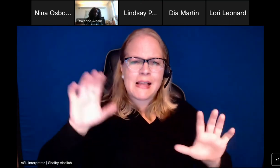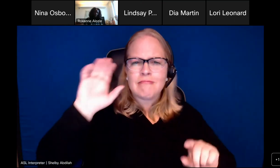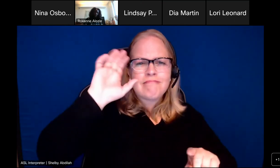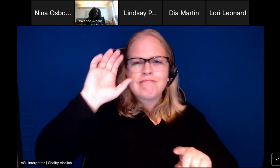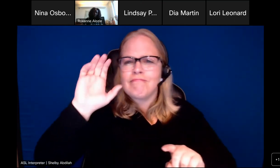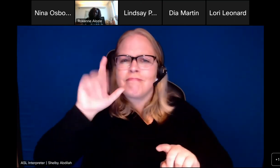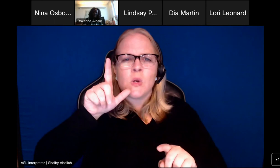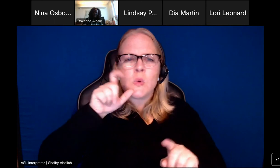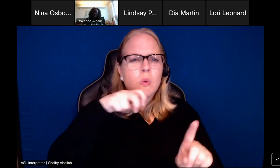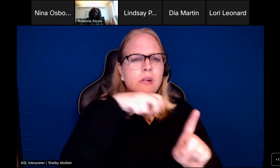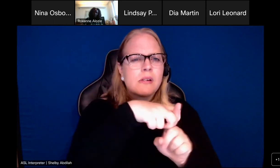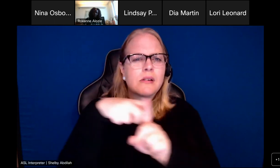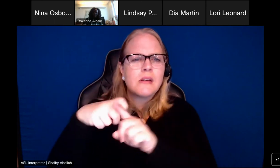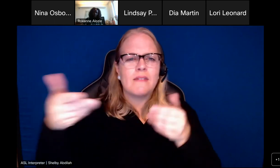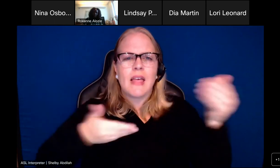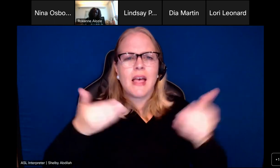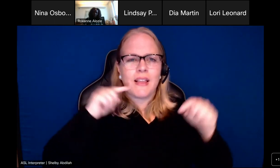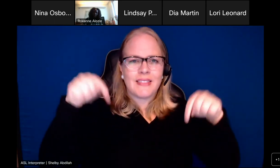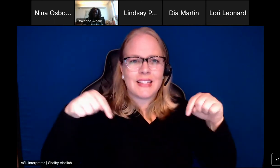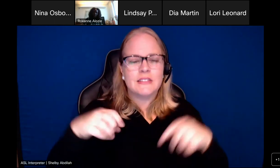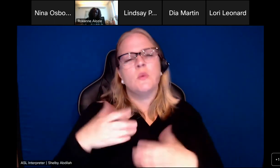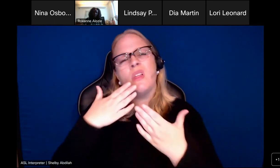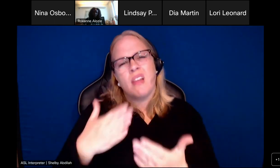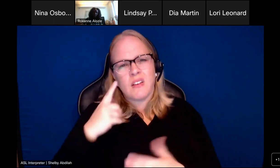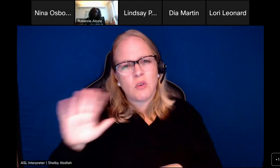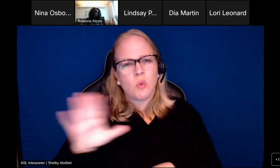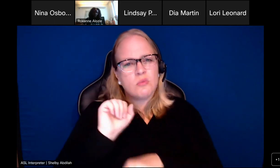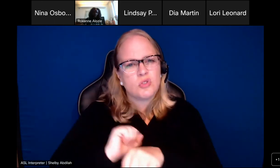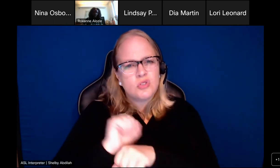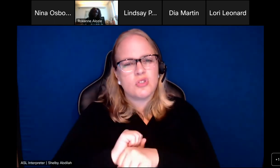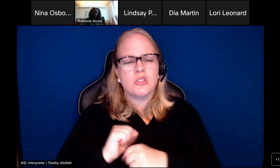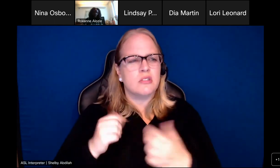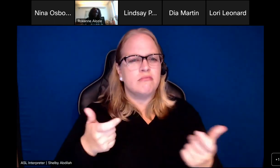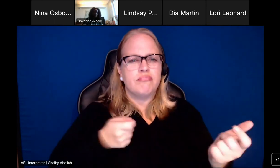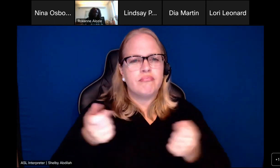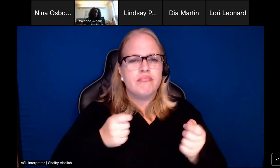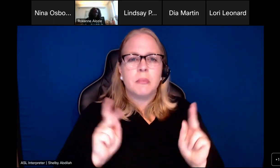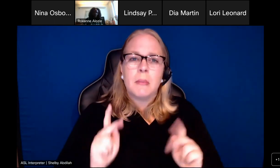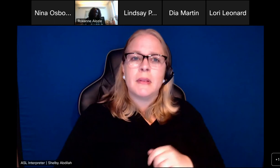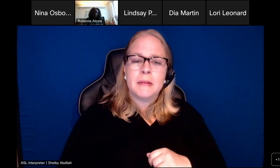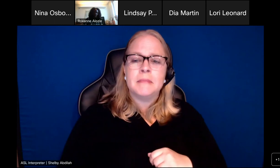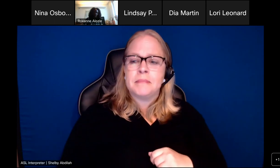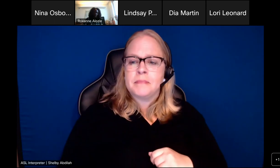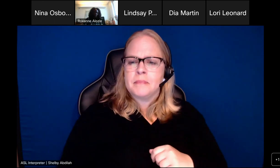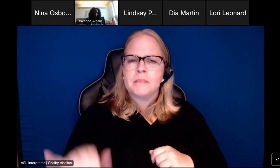event. So I want to thank you for that. Also want to thank, I guess it's,